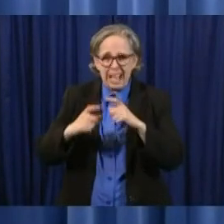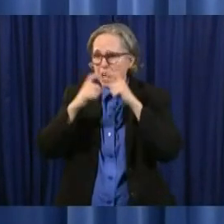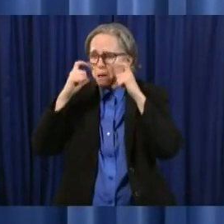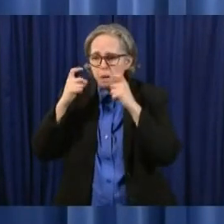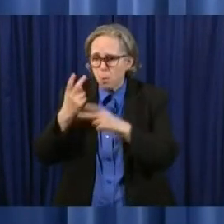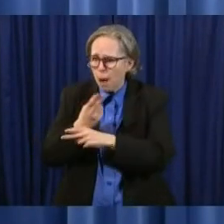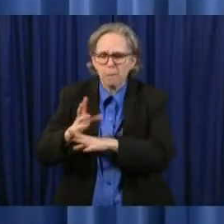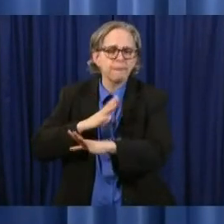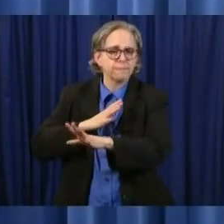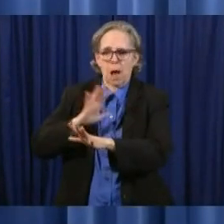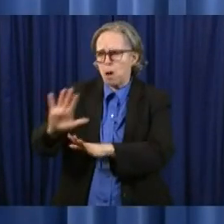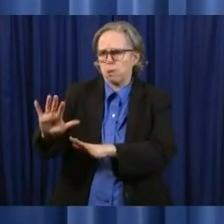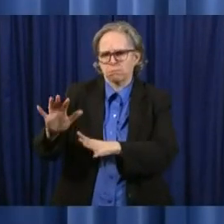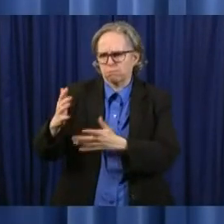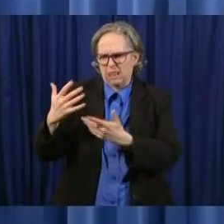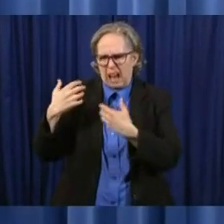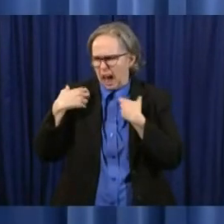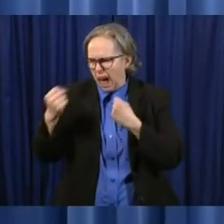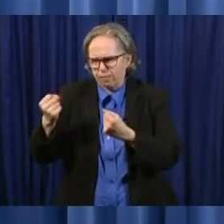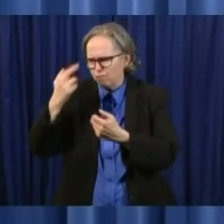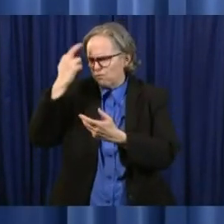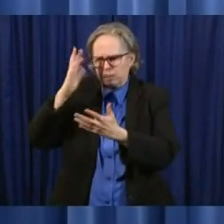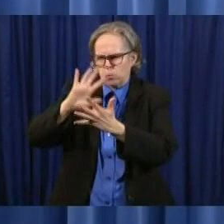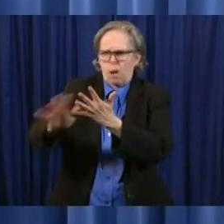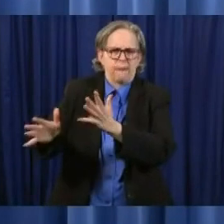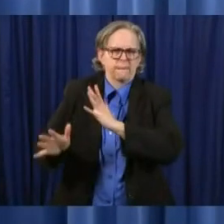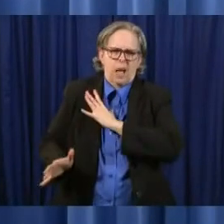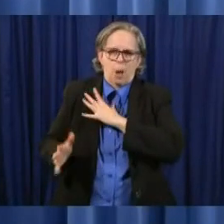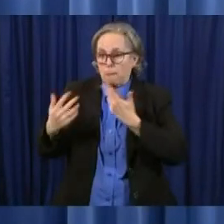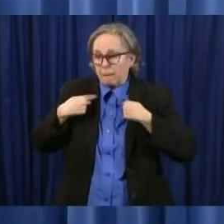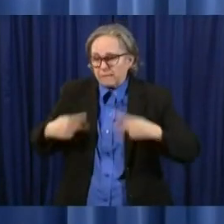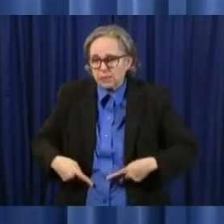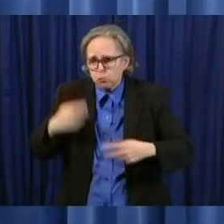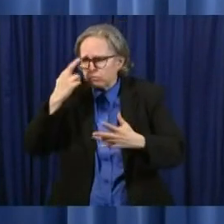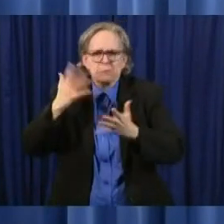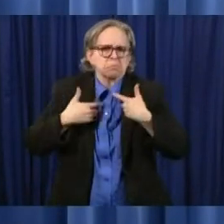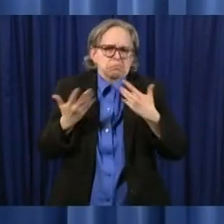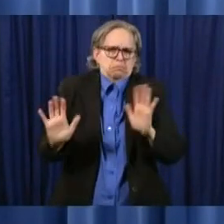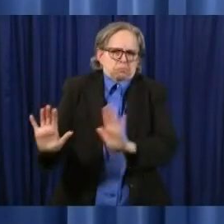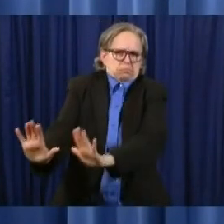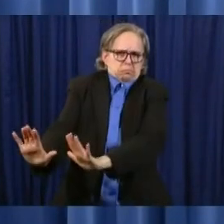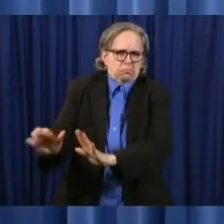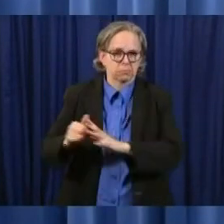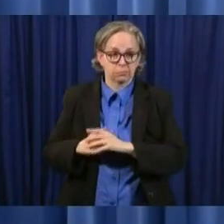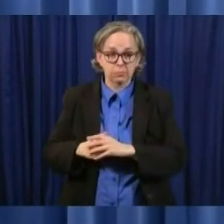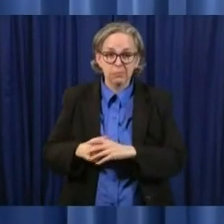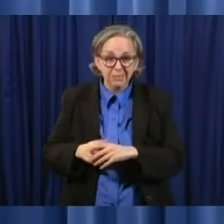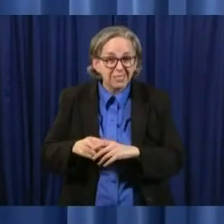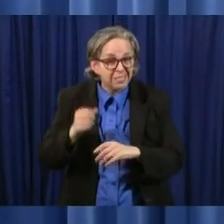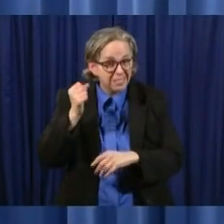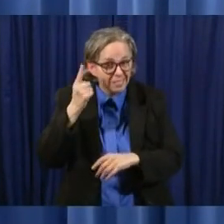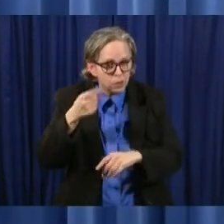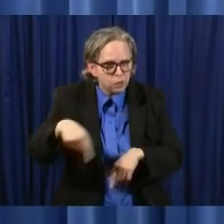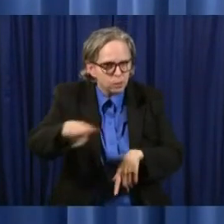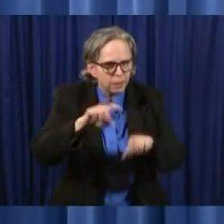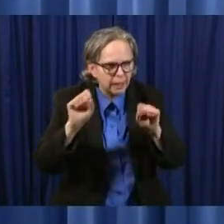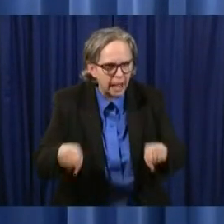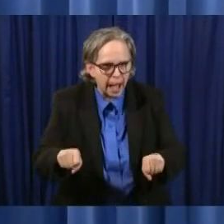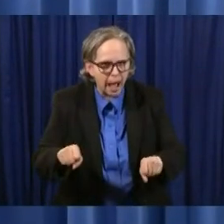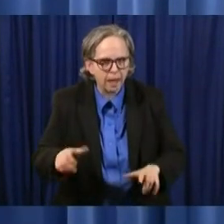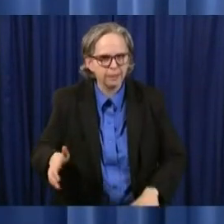but if they don't have a physical reason that putting on a facial covering something like